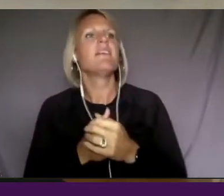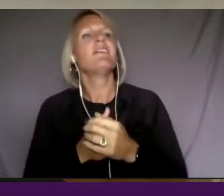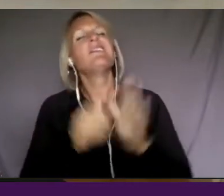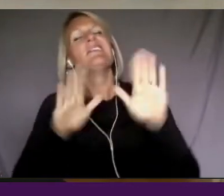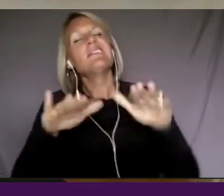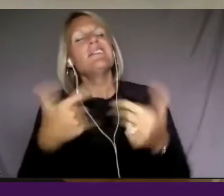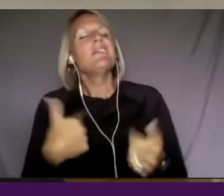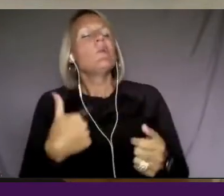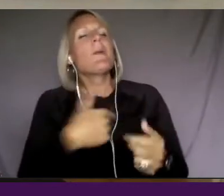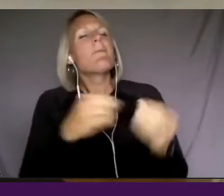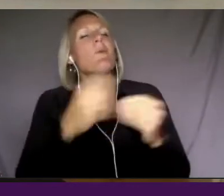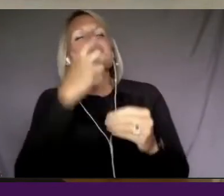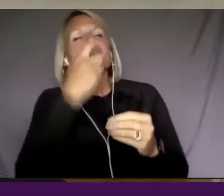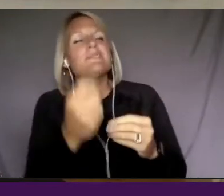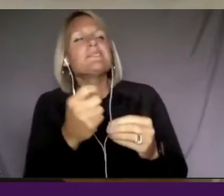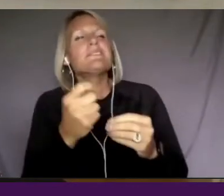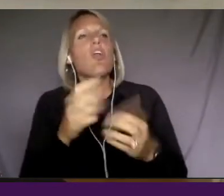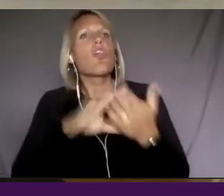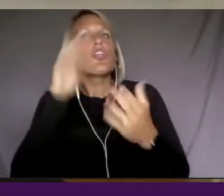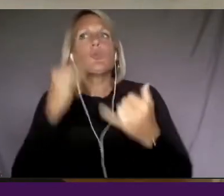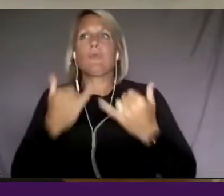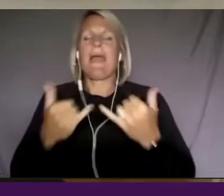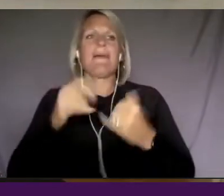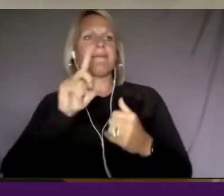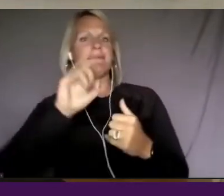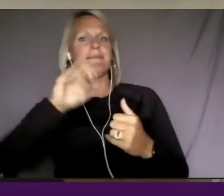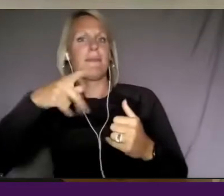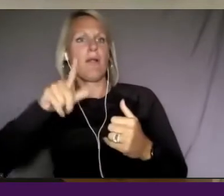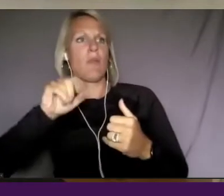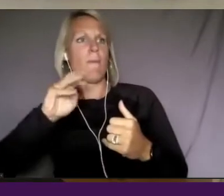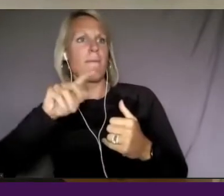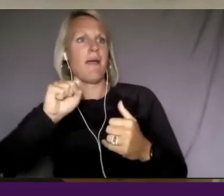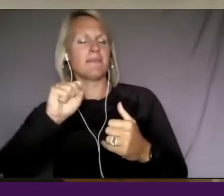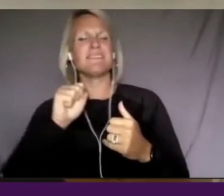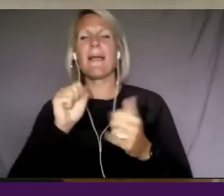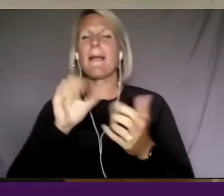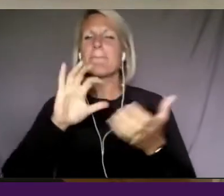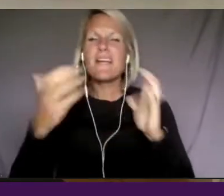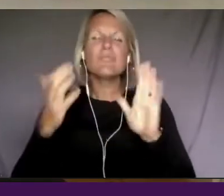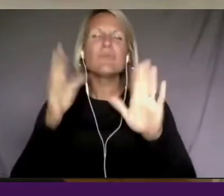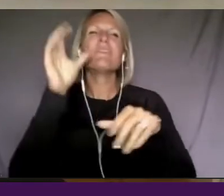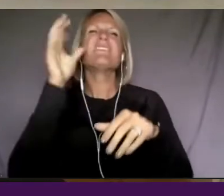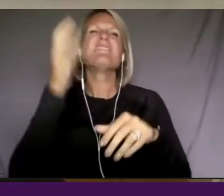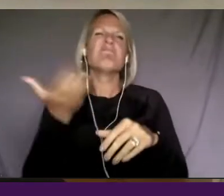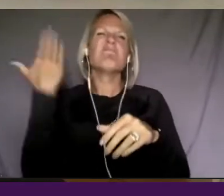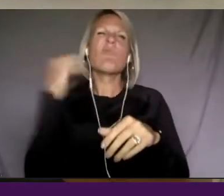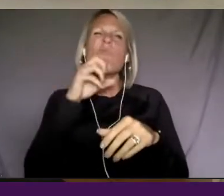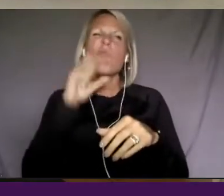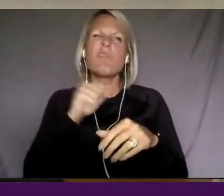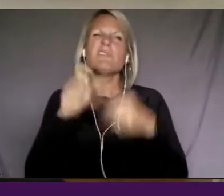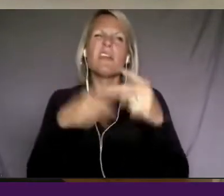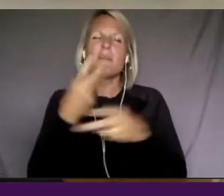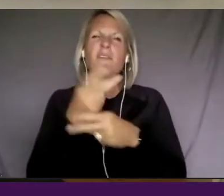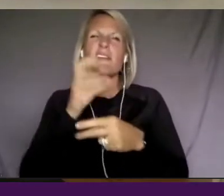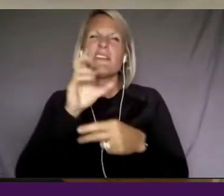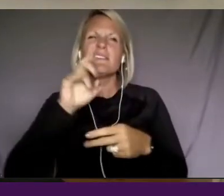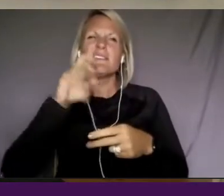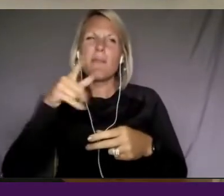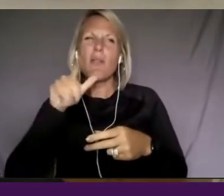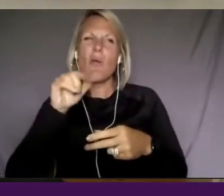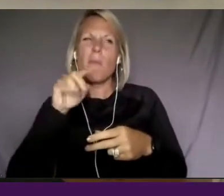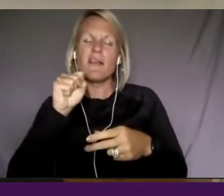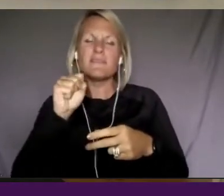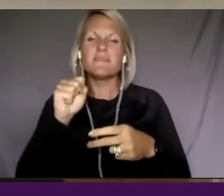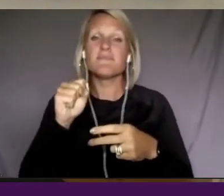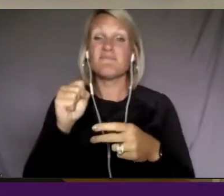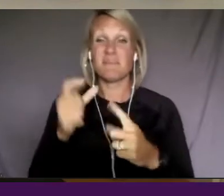learning about today's diplomats as opposed to yesterday's diplomats. And especially in the last four years, sort